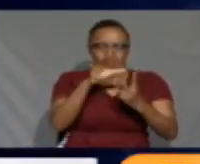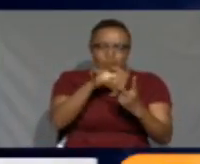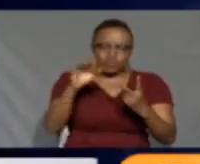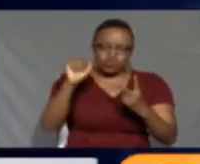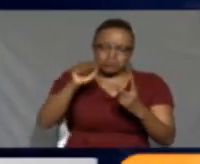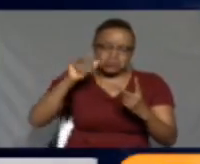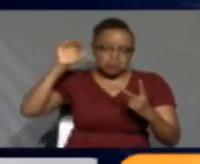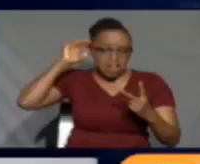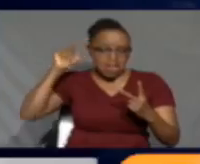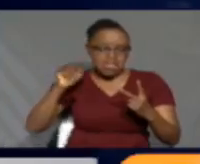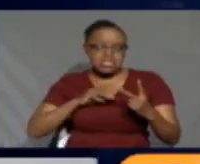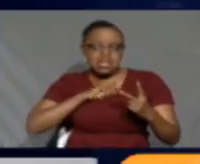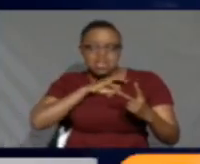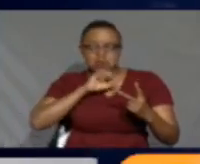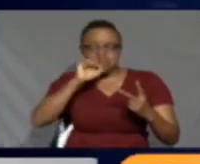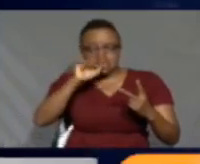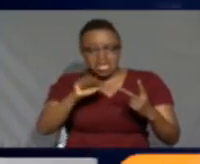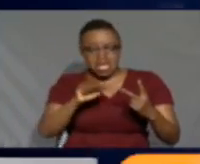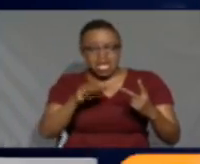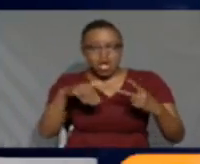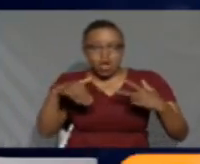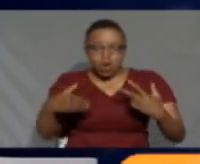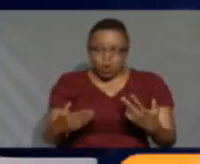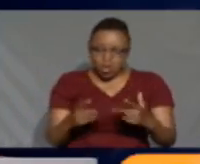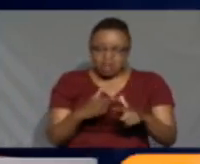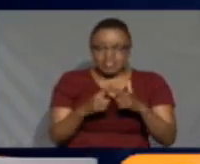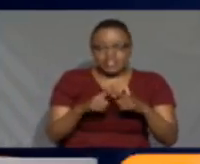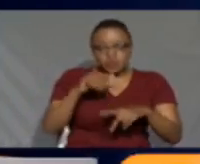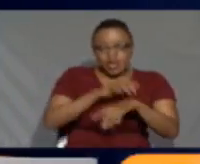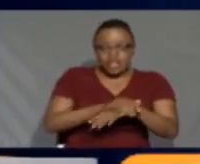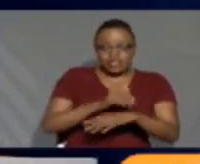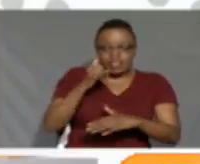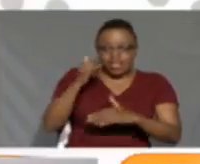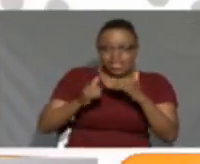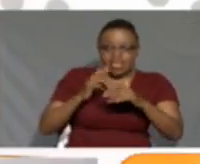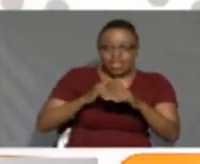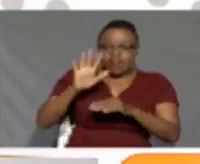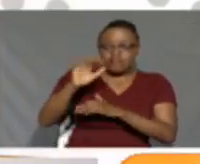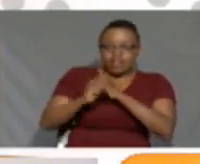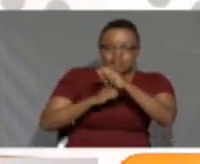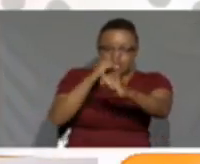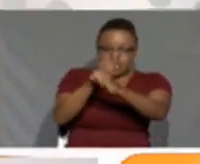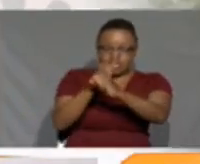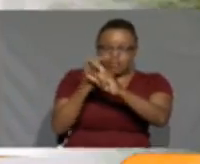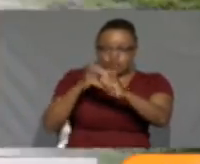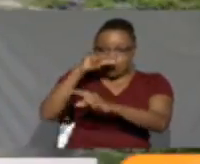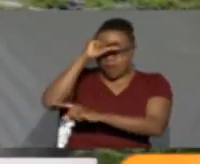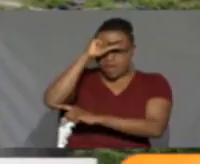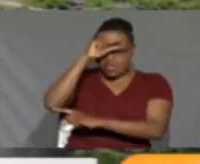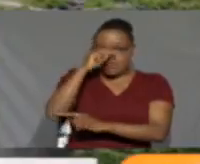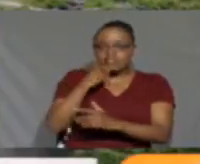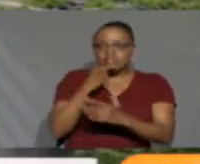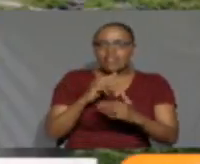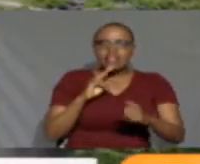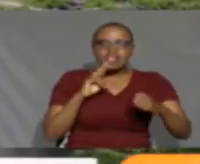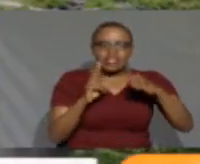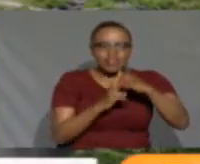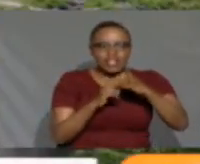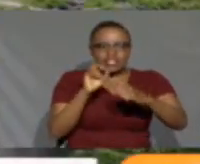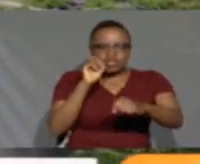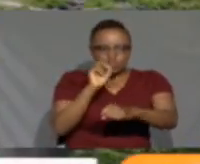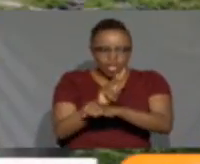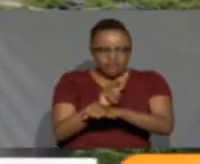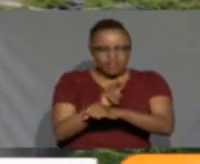to listen to that noise and then face the consequences in another five years. According to government, there are 712